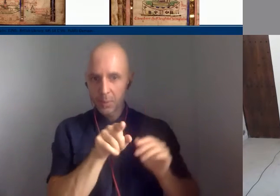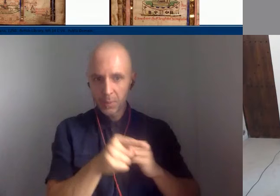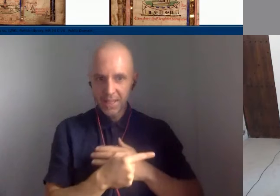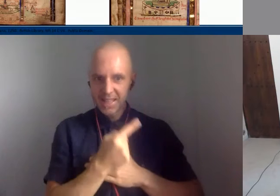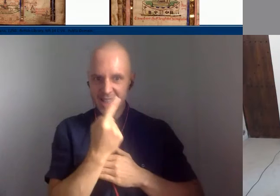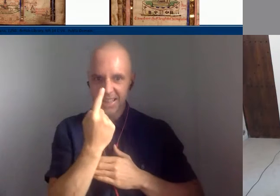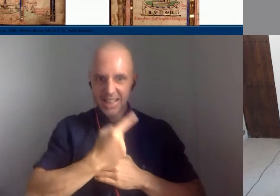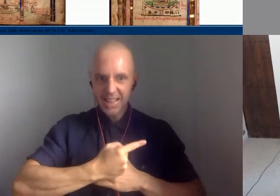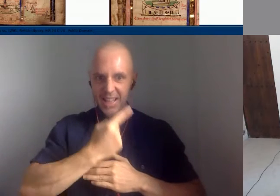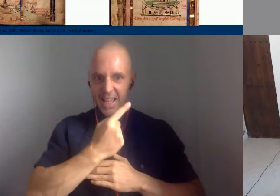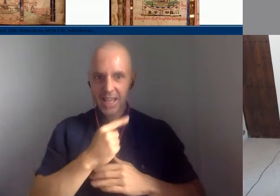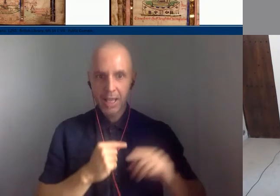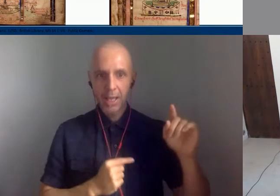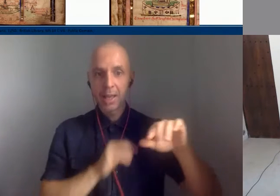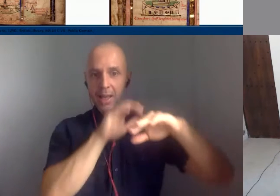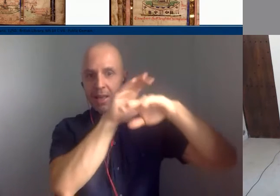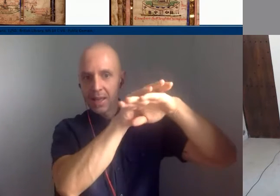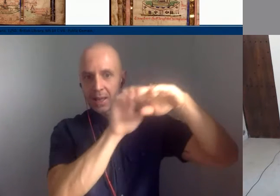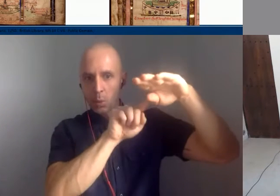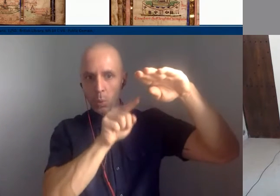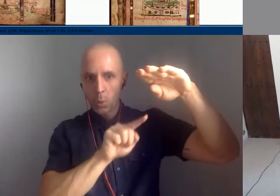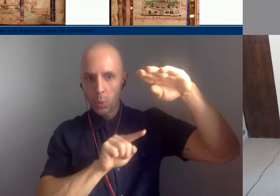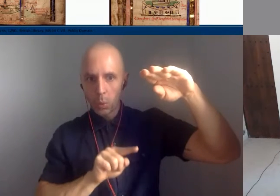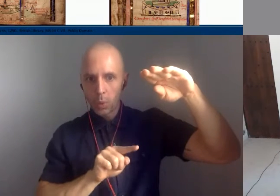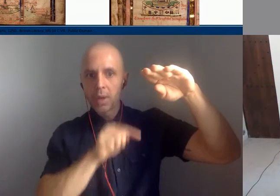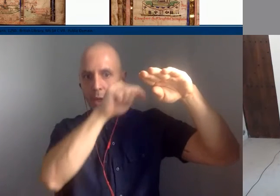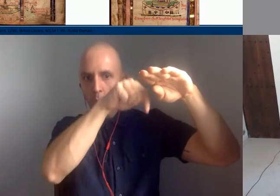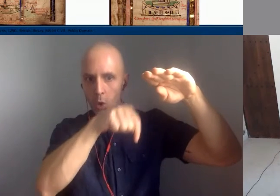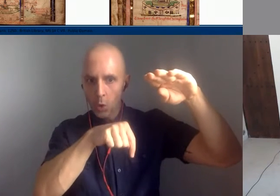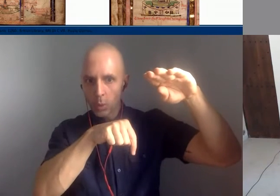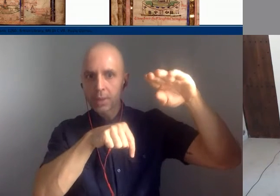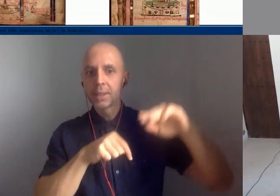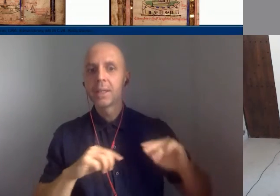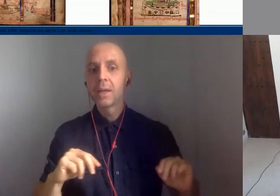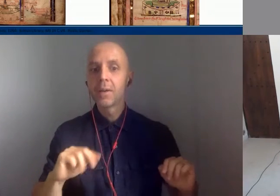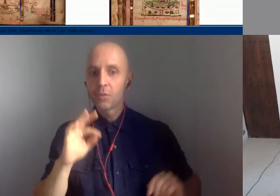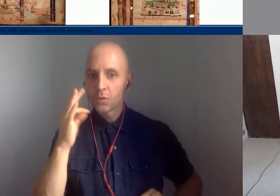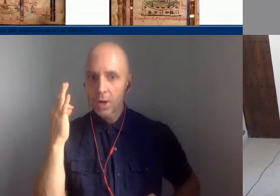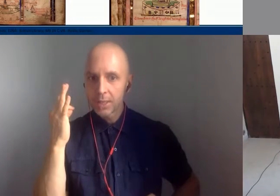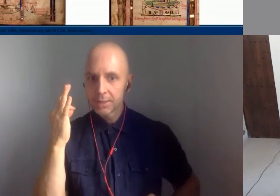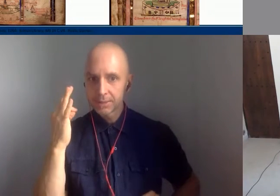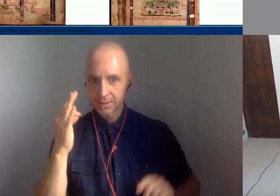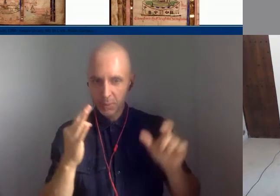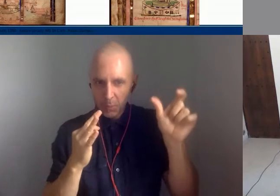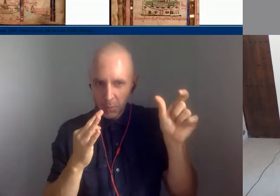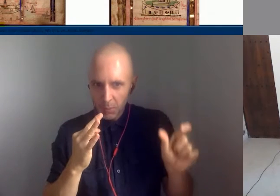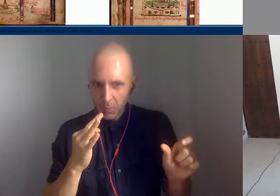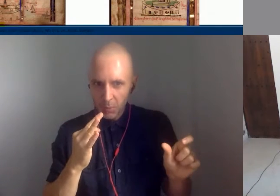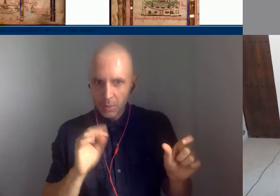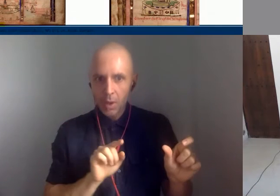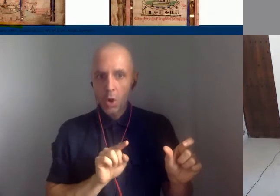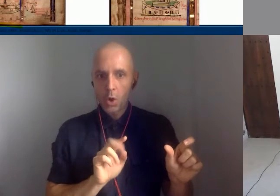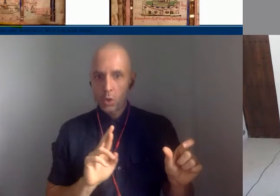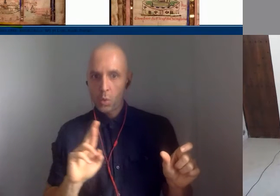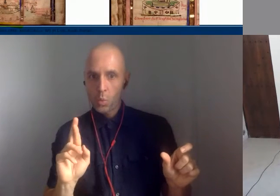going through France until we get to Reims. The image on the right is a close-up